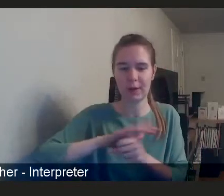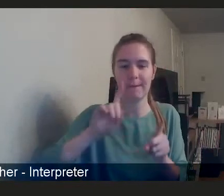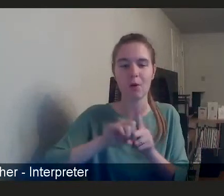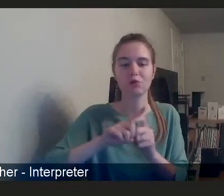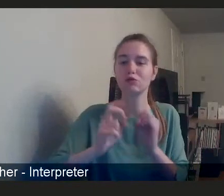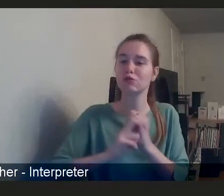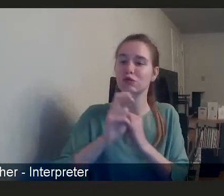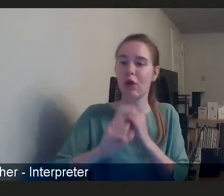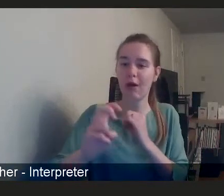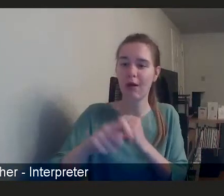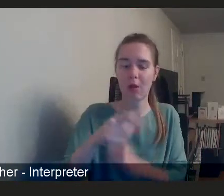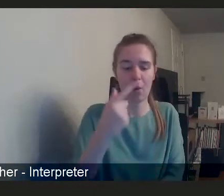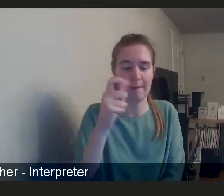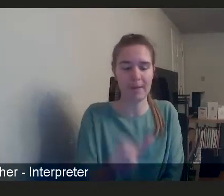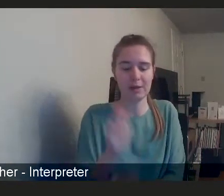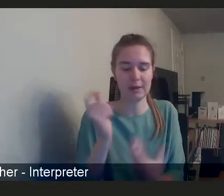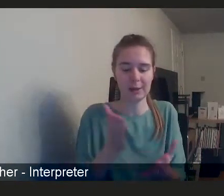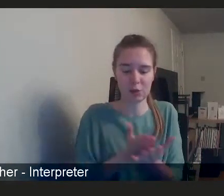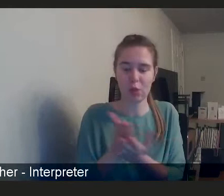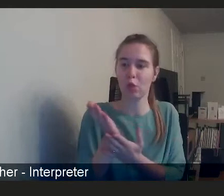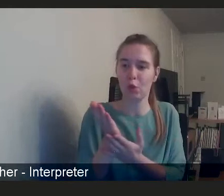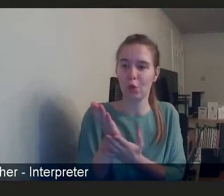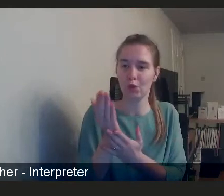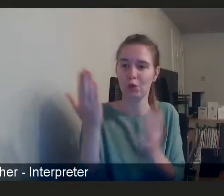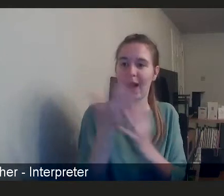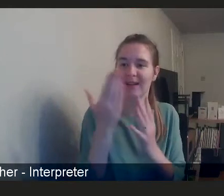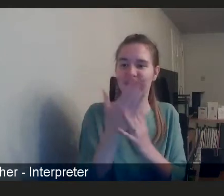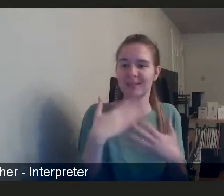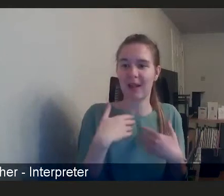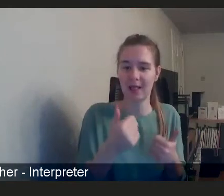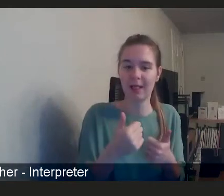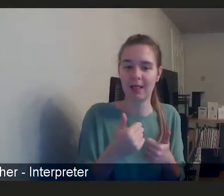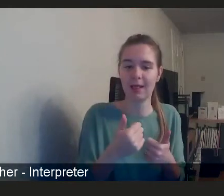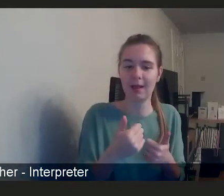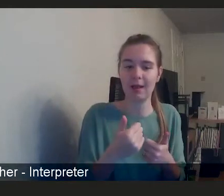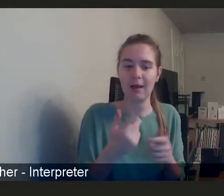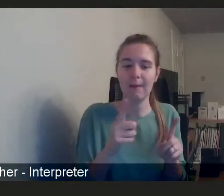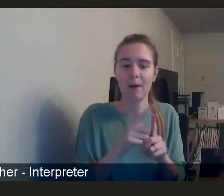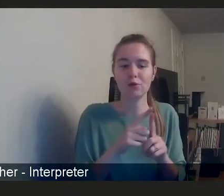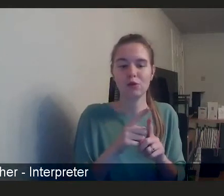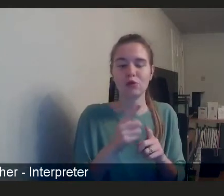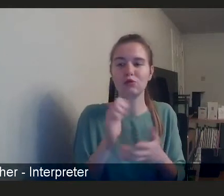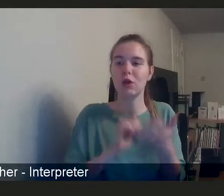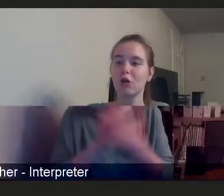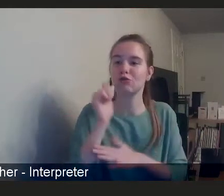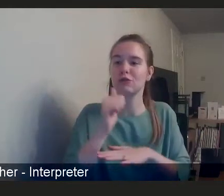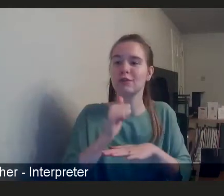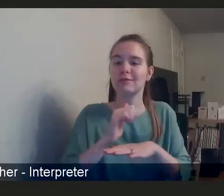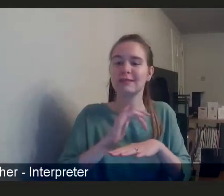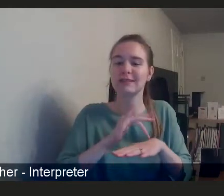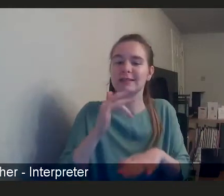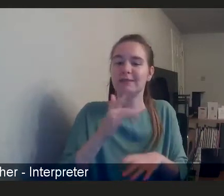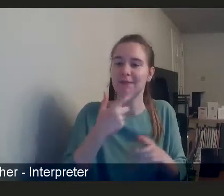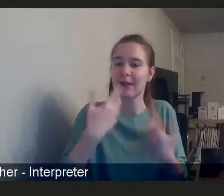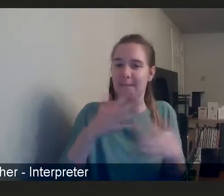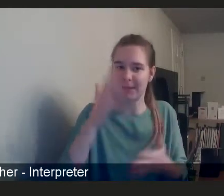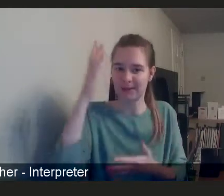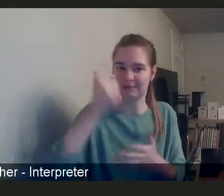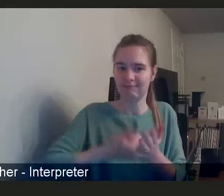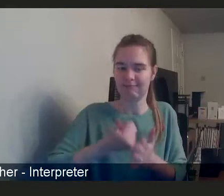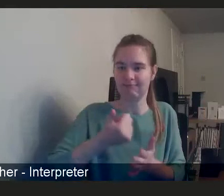that an individual has to go through and also some of the cultural sensitivities that exist. But there needs to be